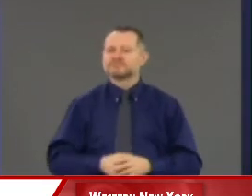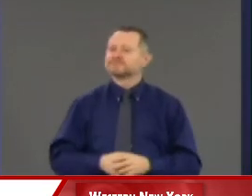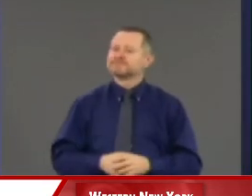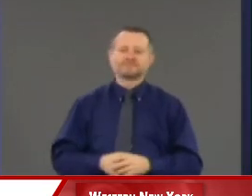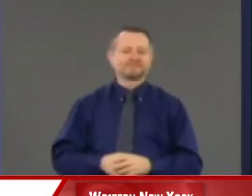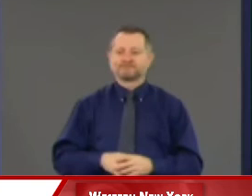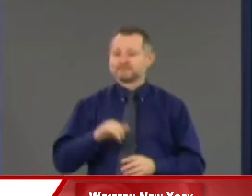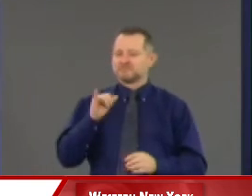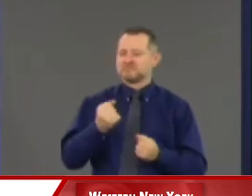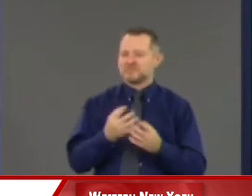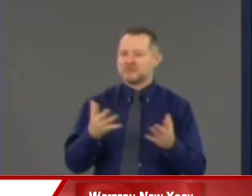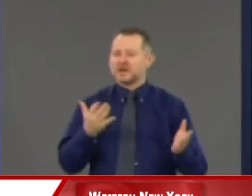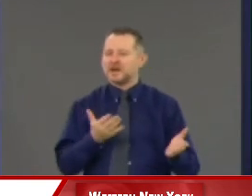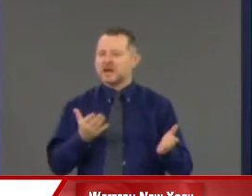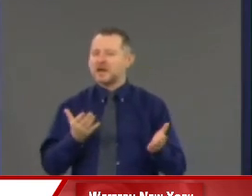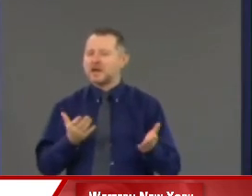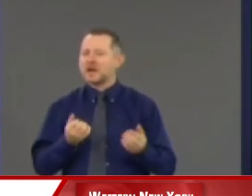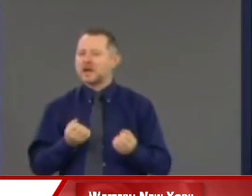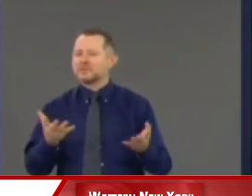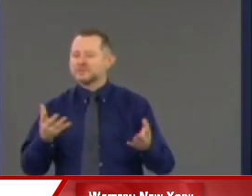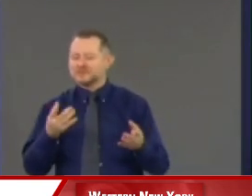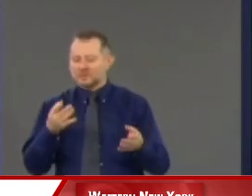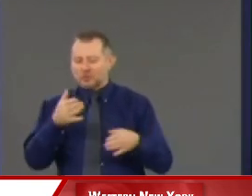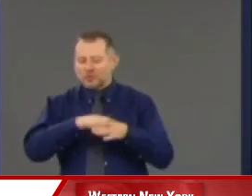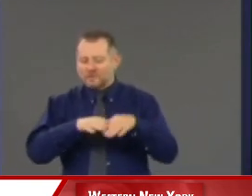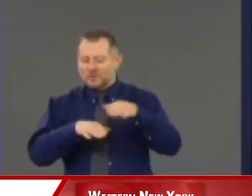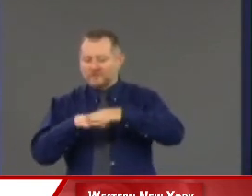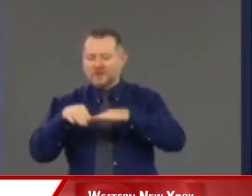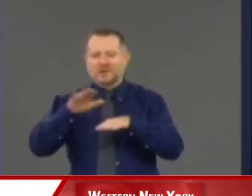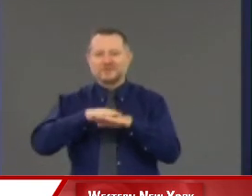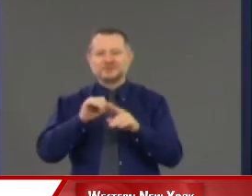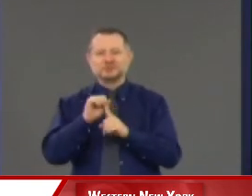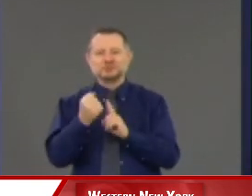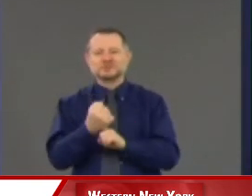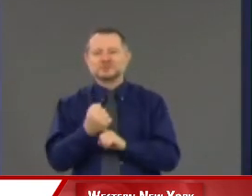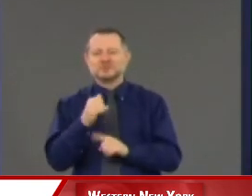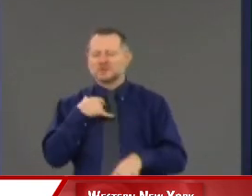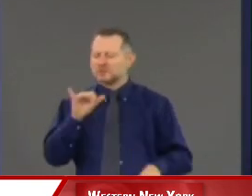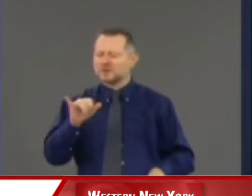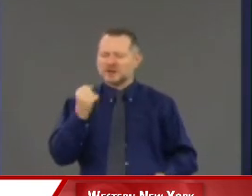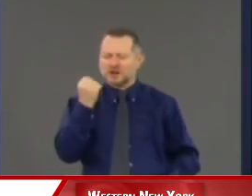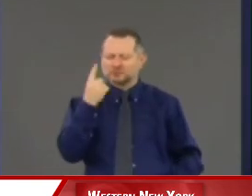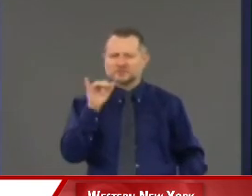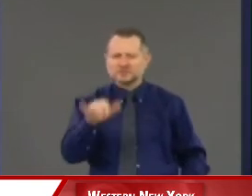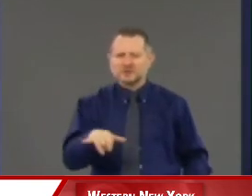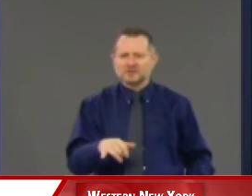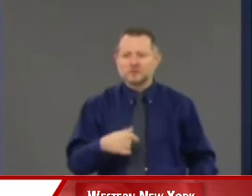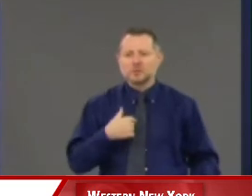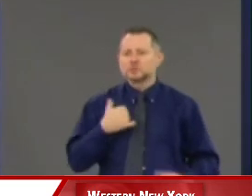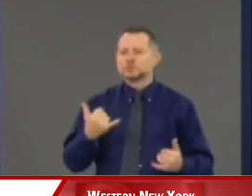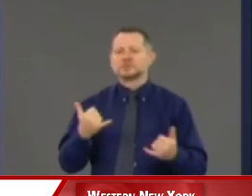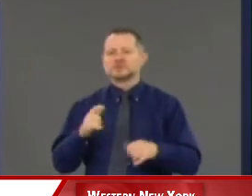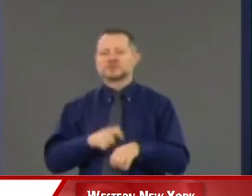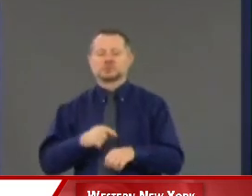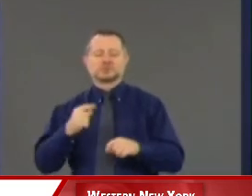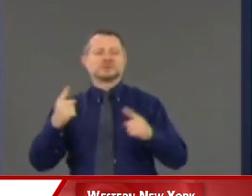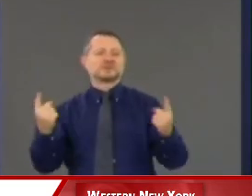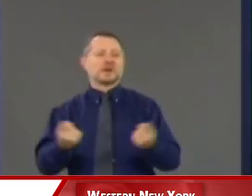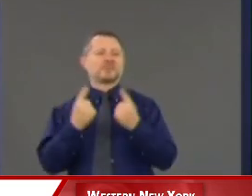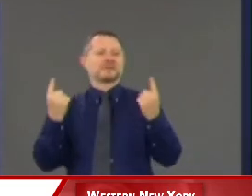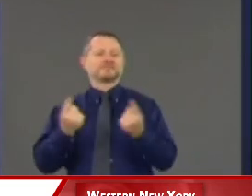lot going on. But I understand that. But we have to do something different because